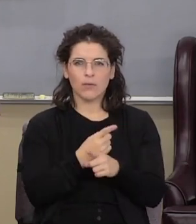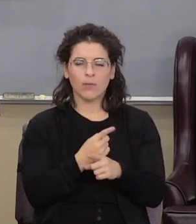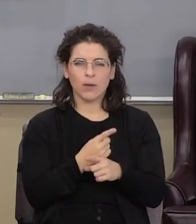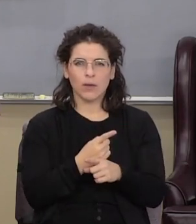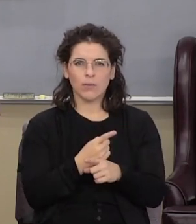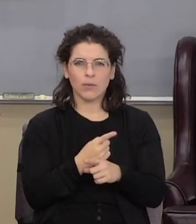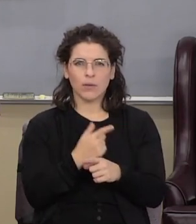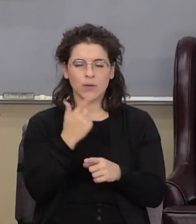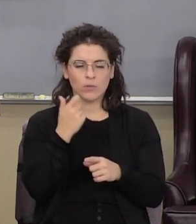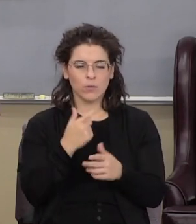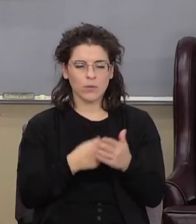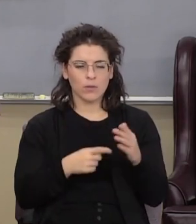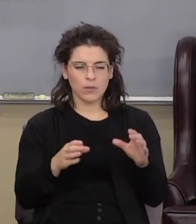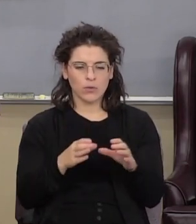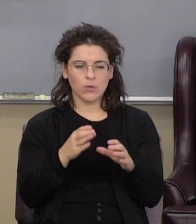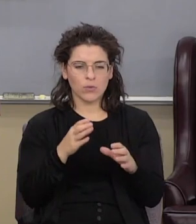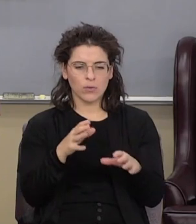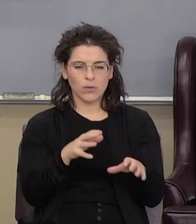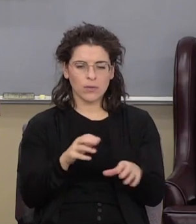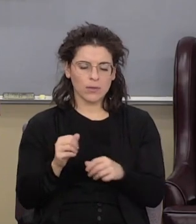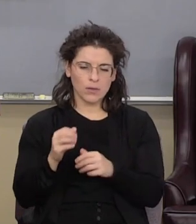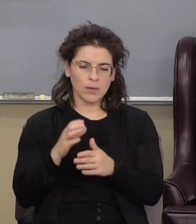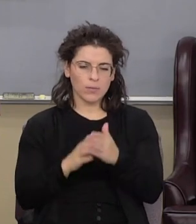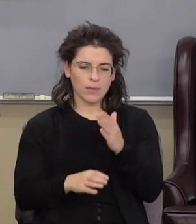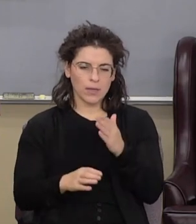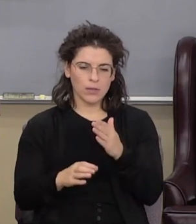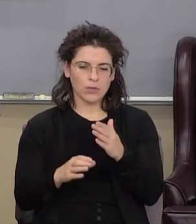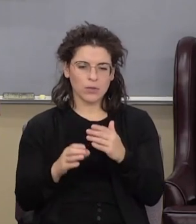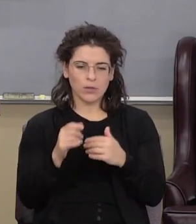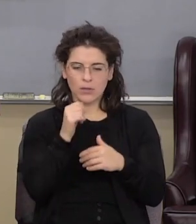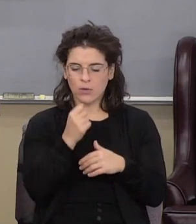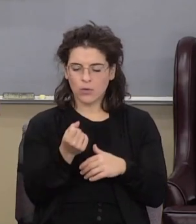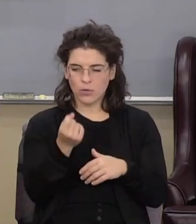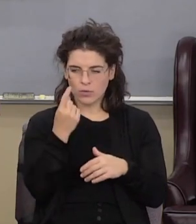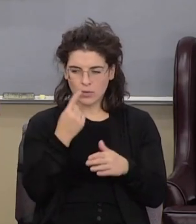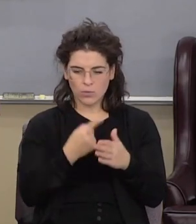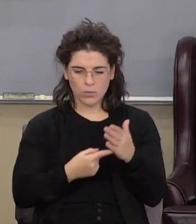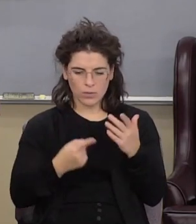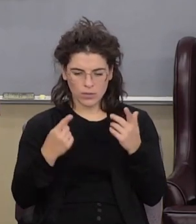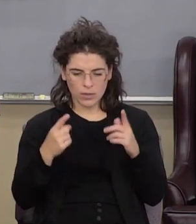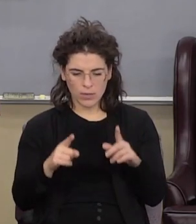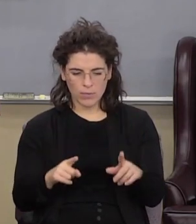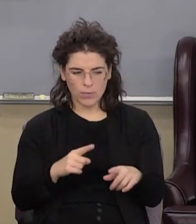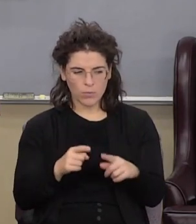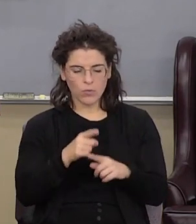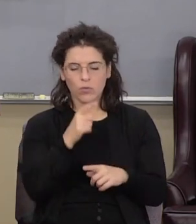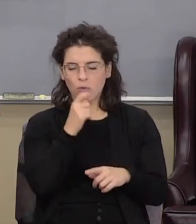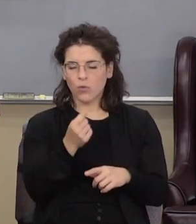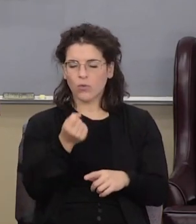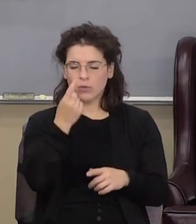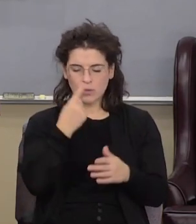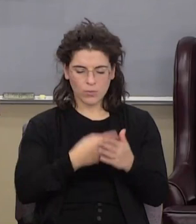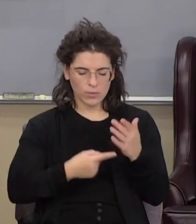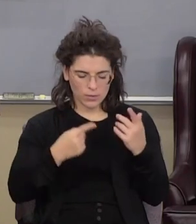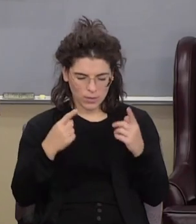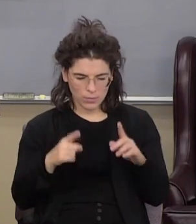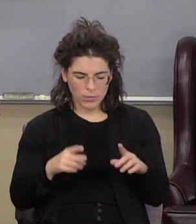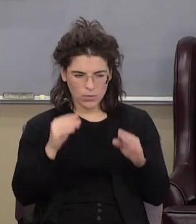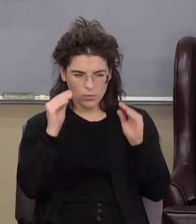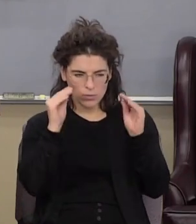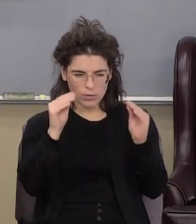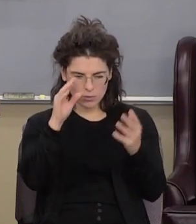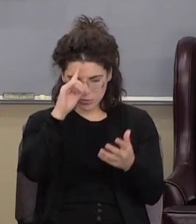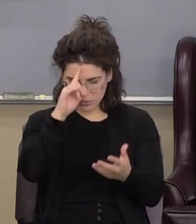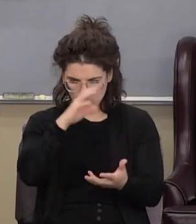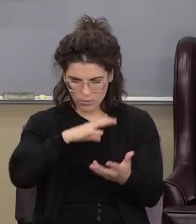because what they do is they take these passages and they don't understand what's going on in them and when you don't understand what's going on in them you teach